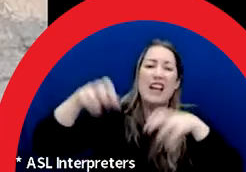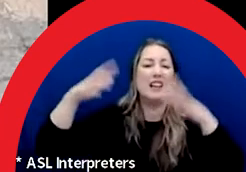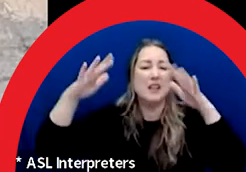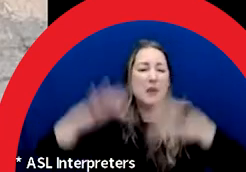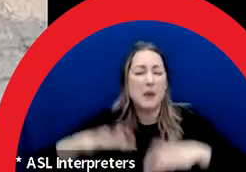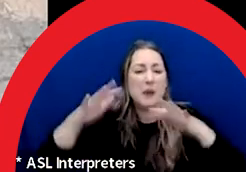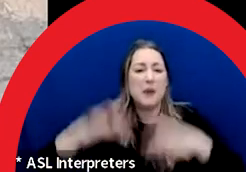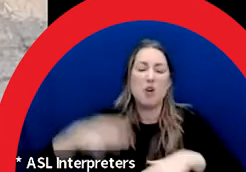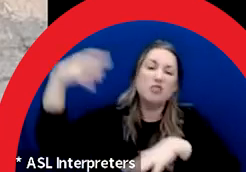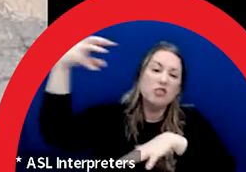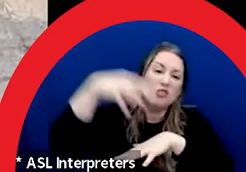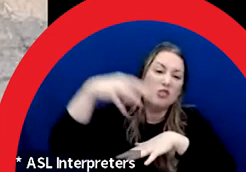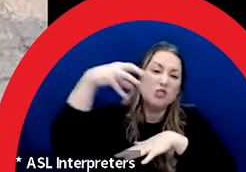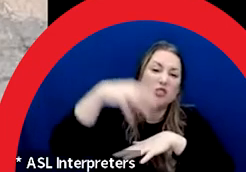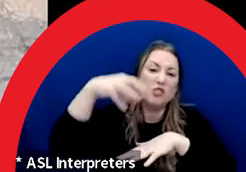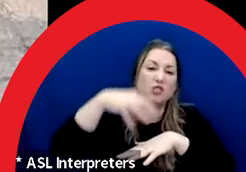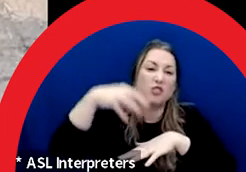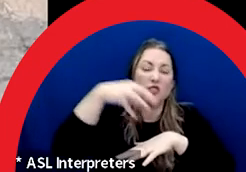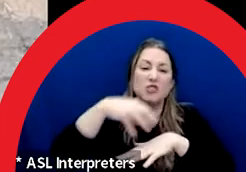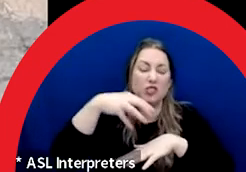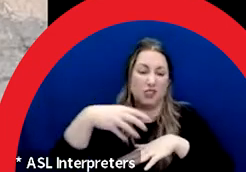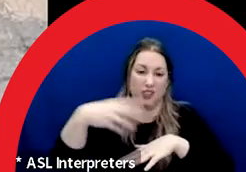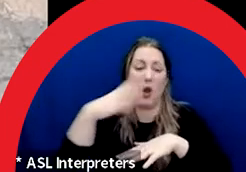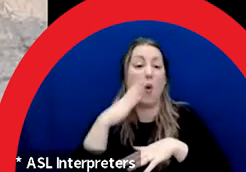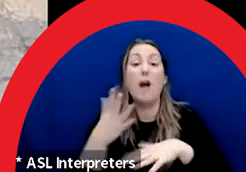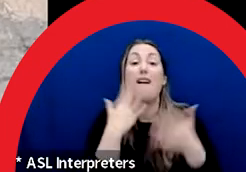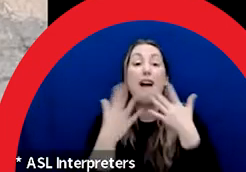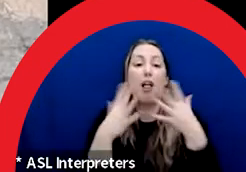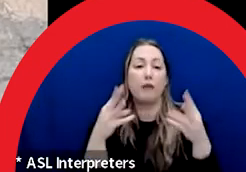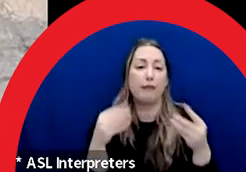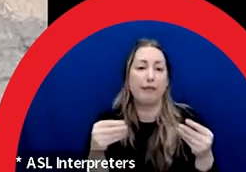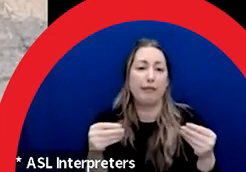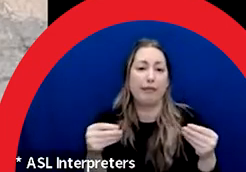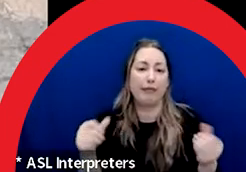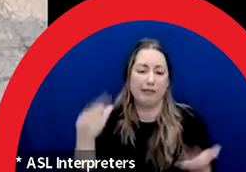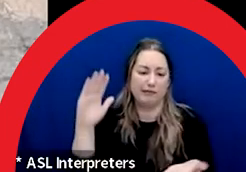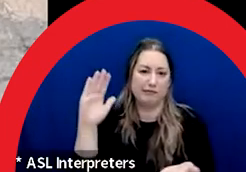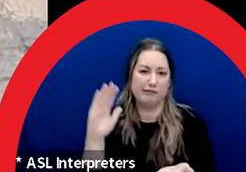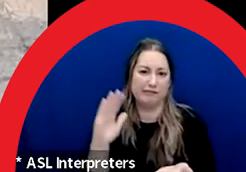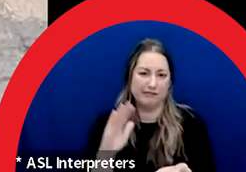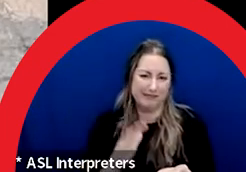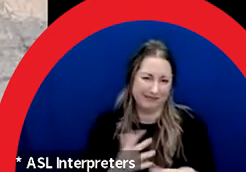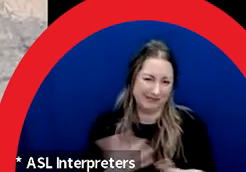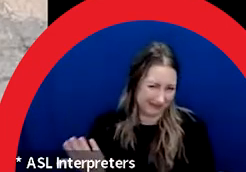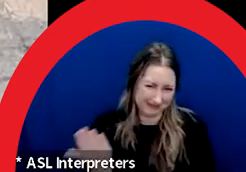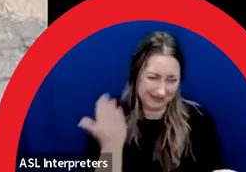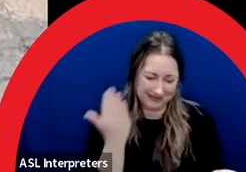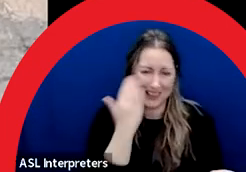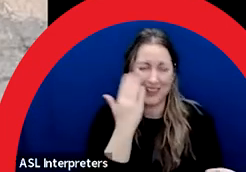The color fades due to constant exposure to the elements and road maintenance, including snow removal